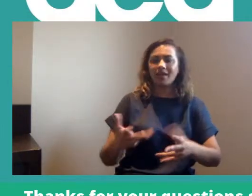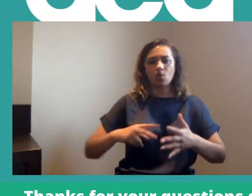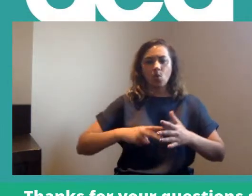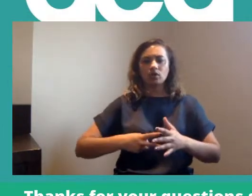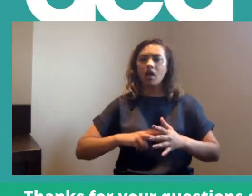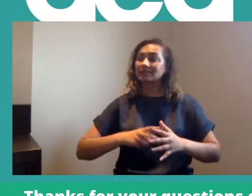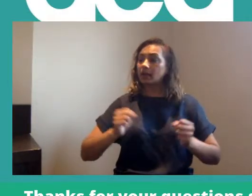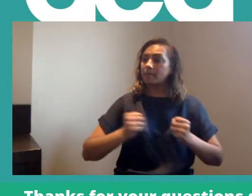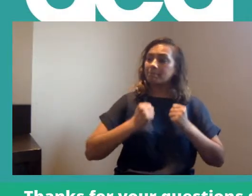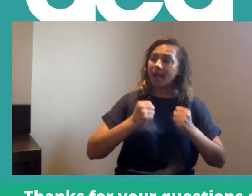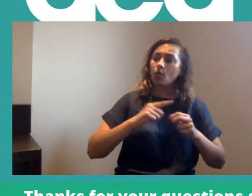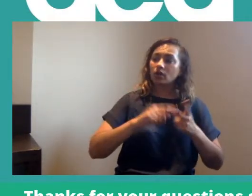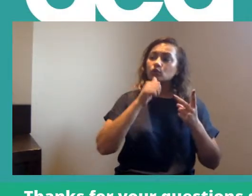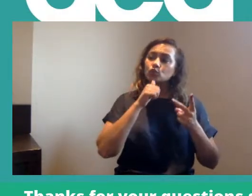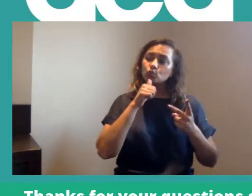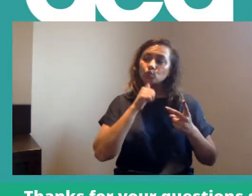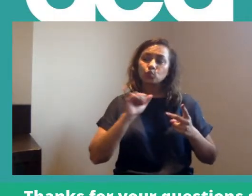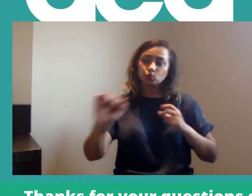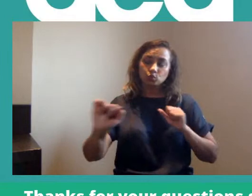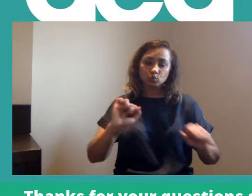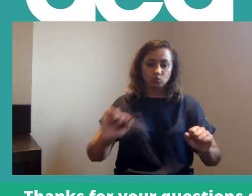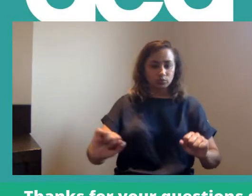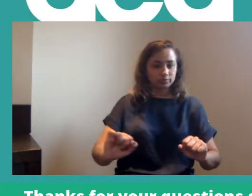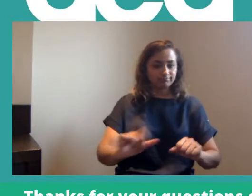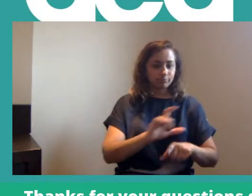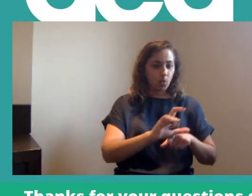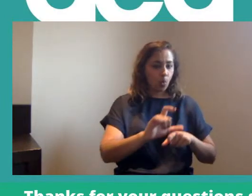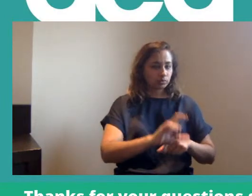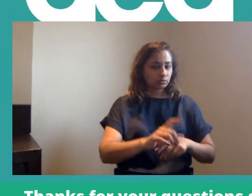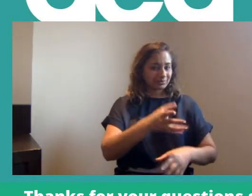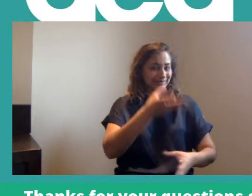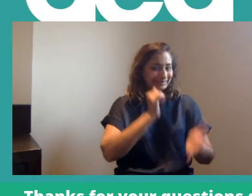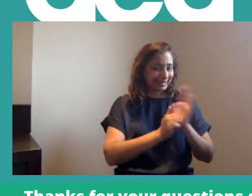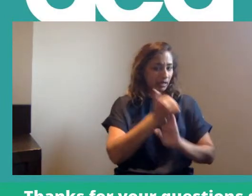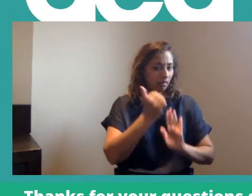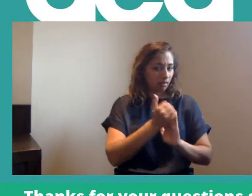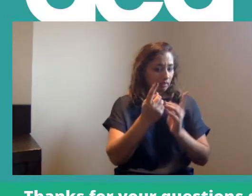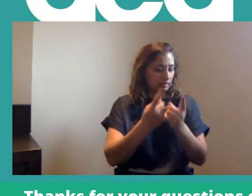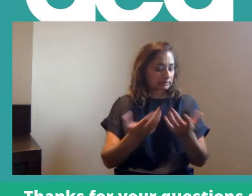for power and using it on the ground. I'll hand over to them. Thank you for joining us.